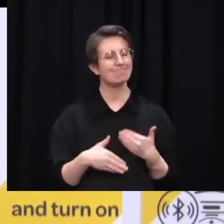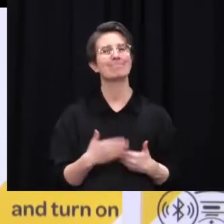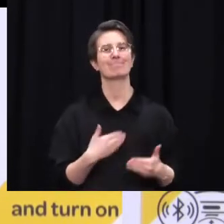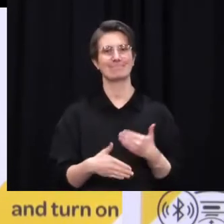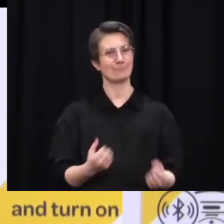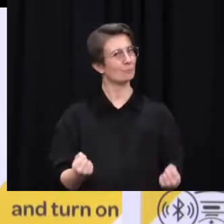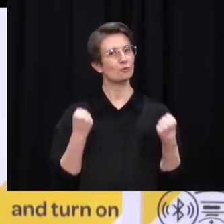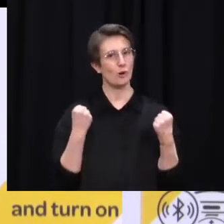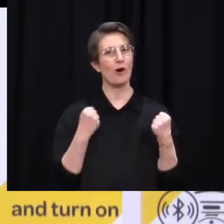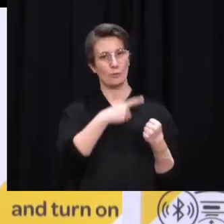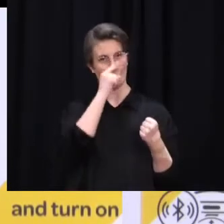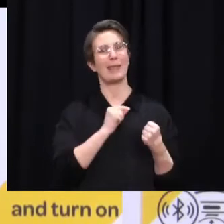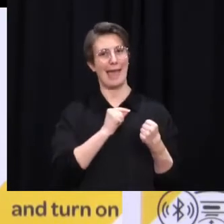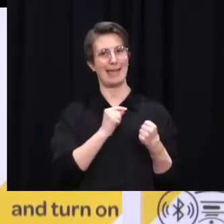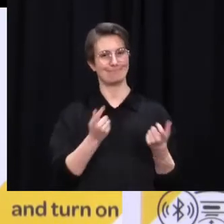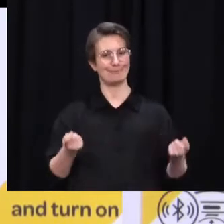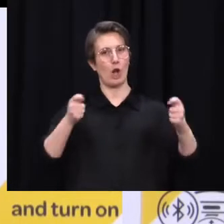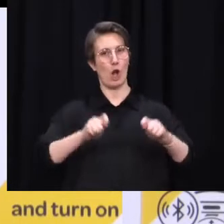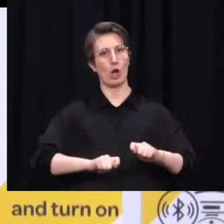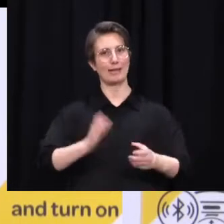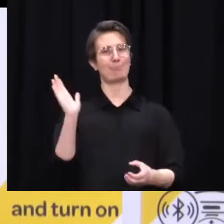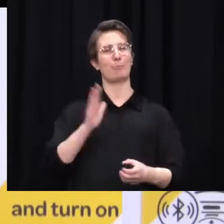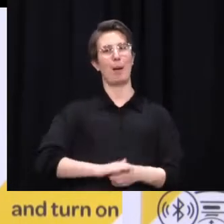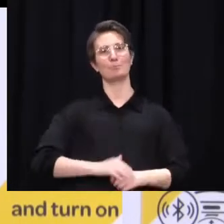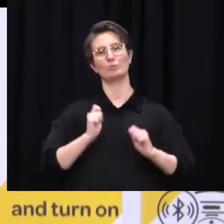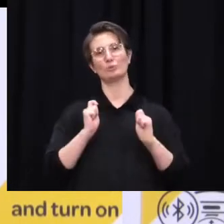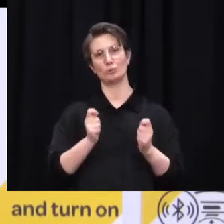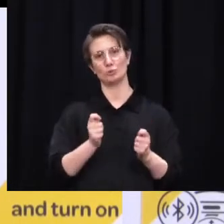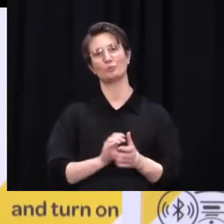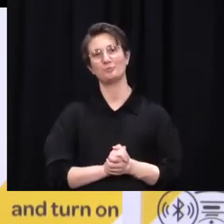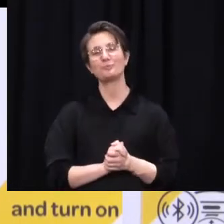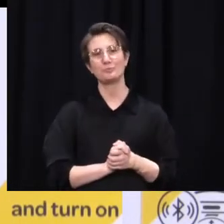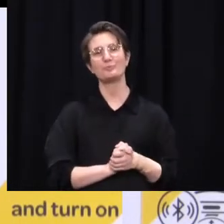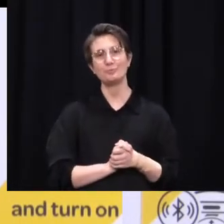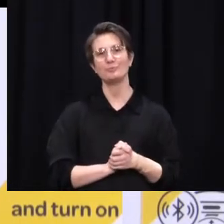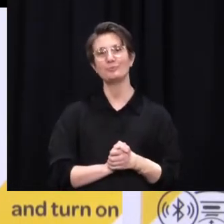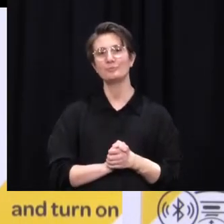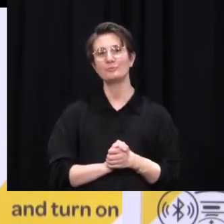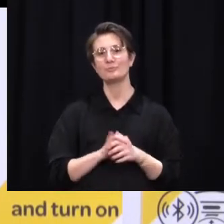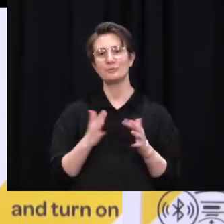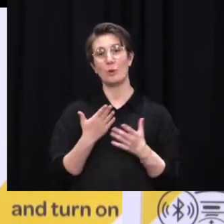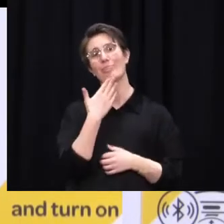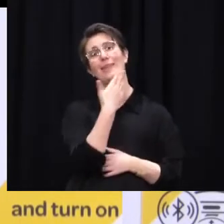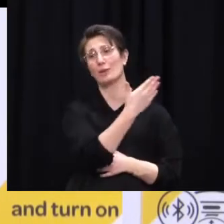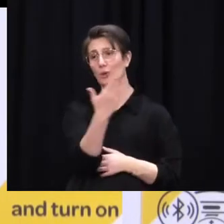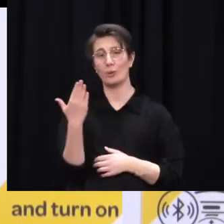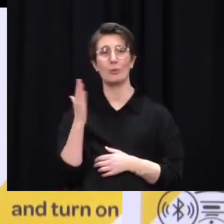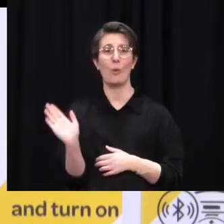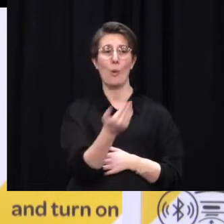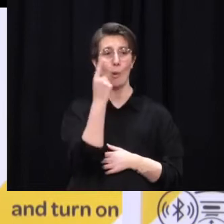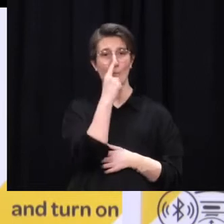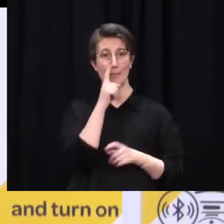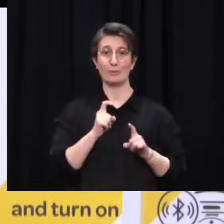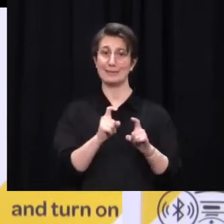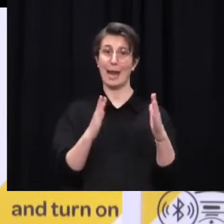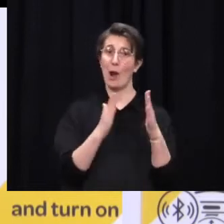majority of New Zealanders are doing the right thing. I want to extend a very warm thank you to all of you for that. The last thing that we want to see is post